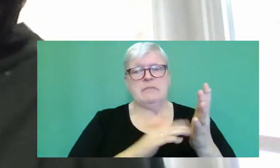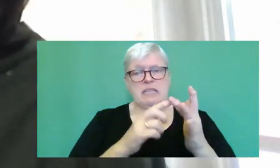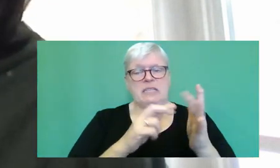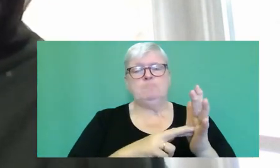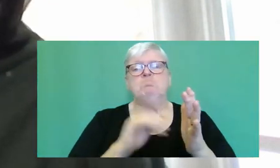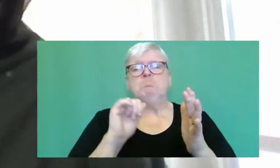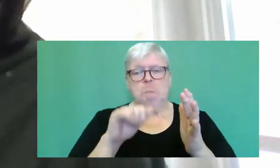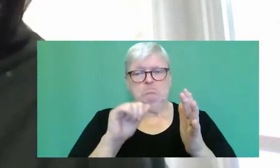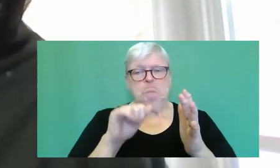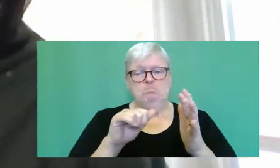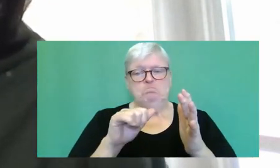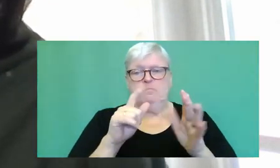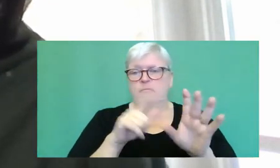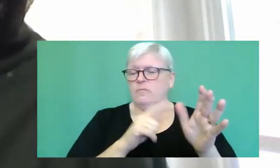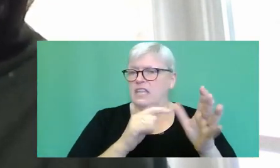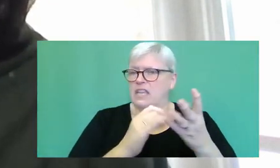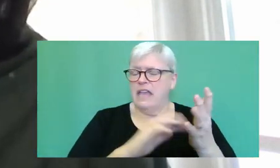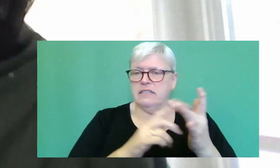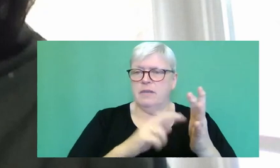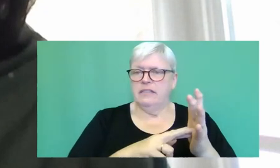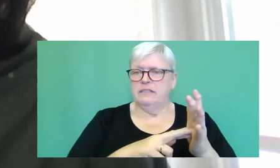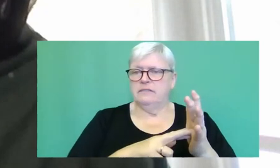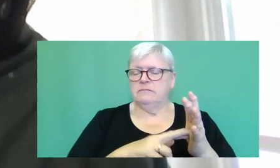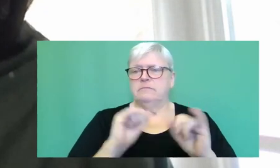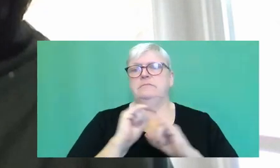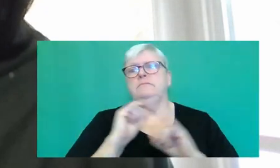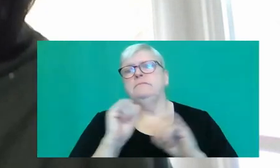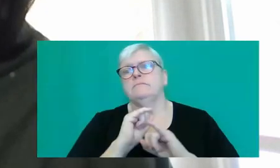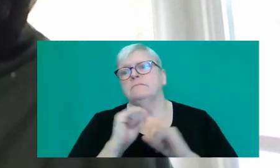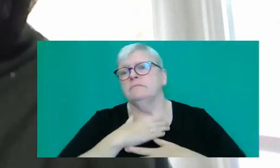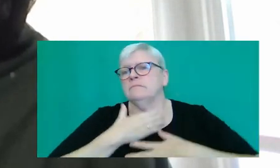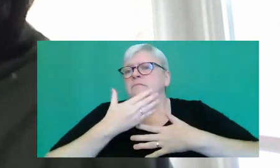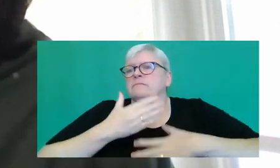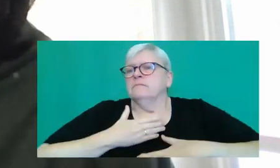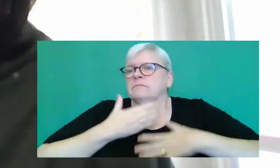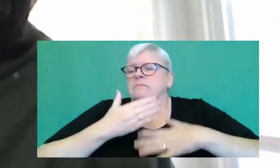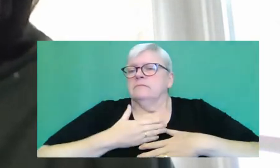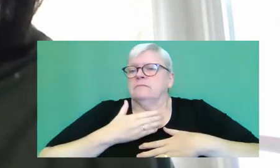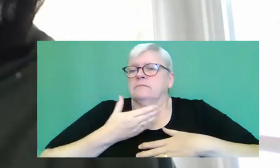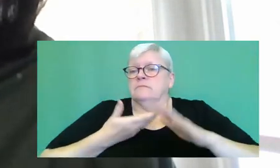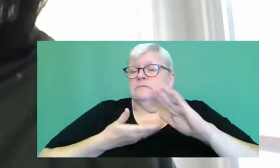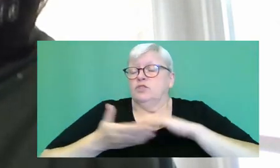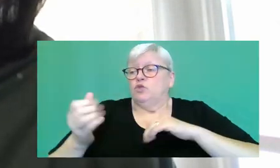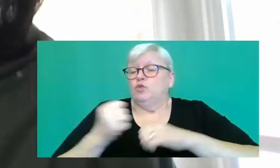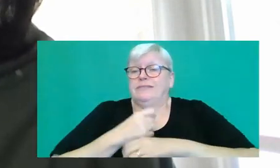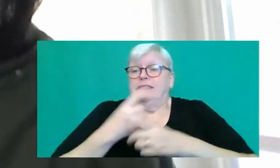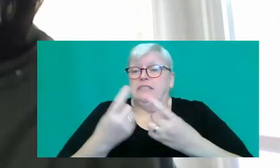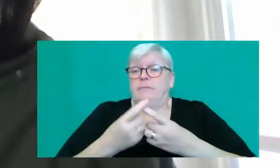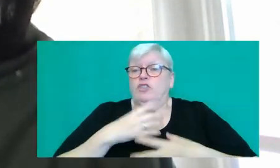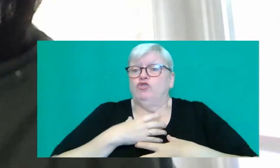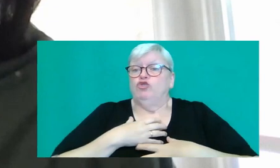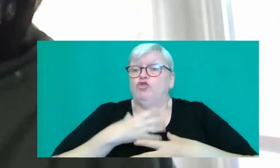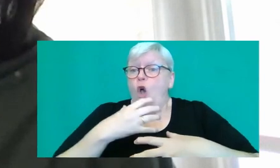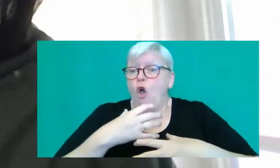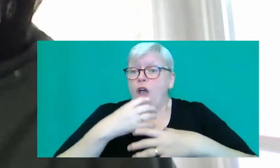Yasmin is beside herself and distraught, but then she goes and does something that shocks herself